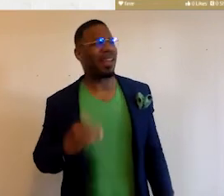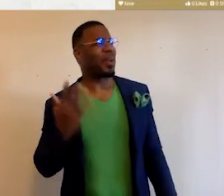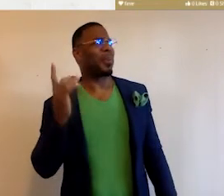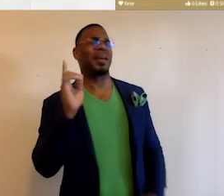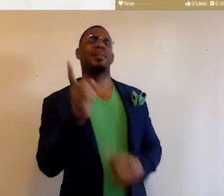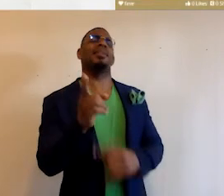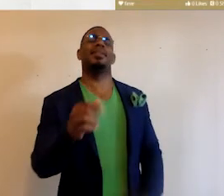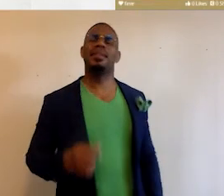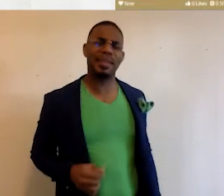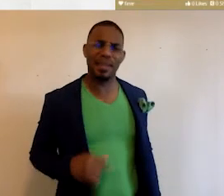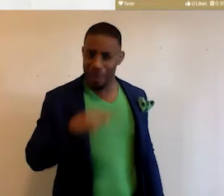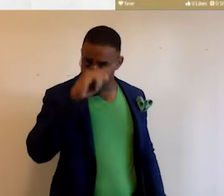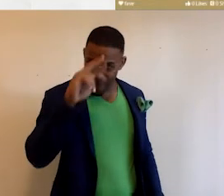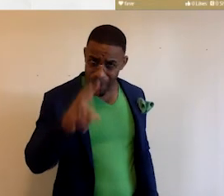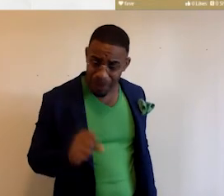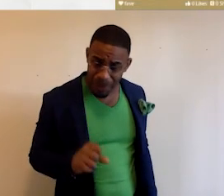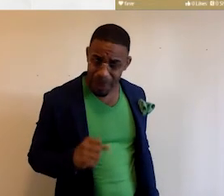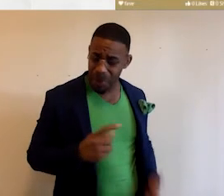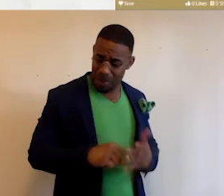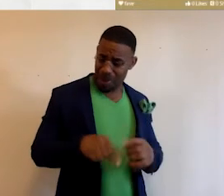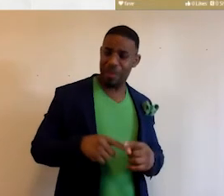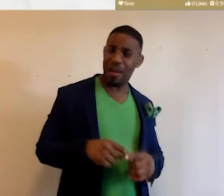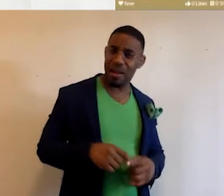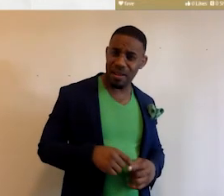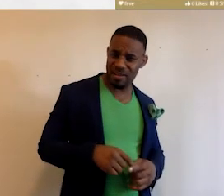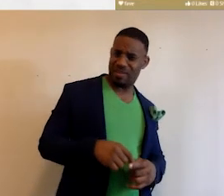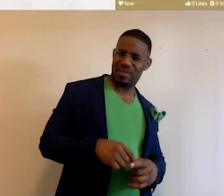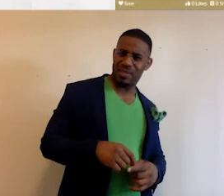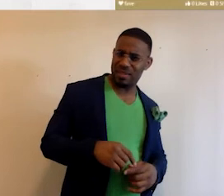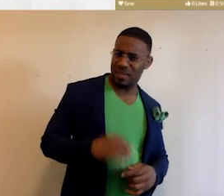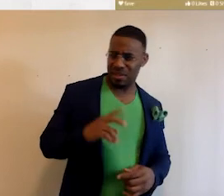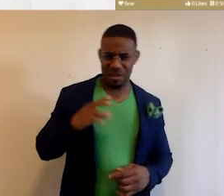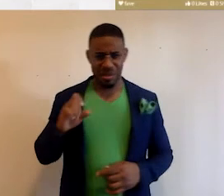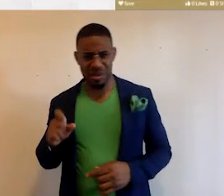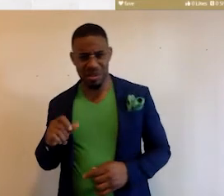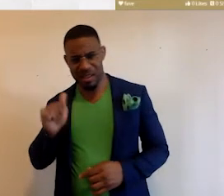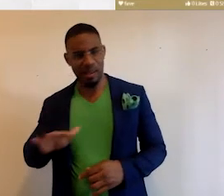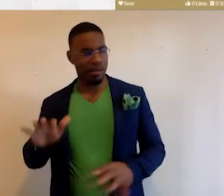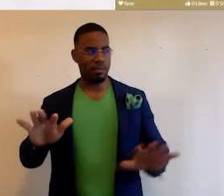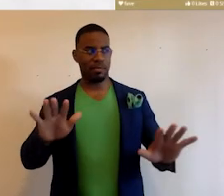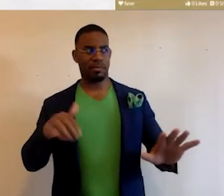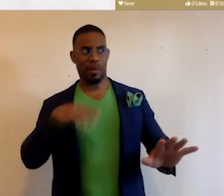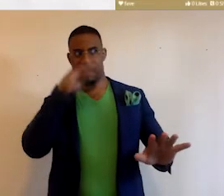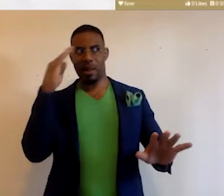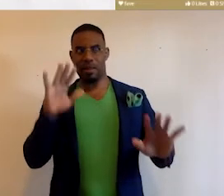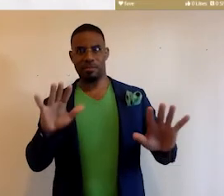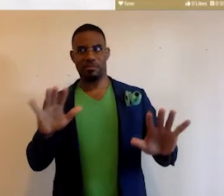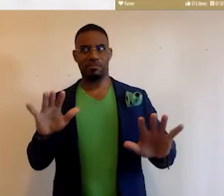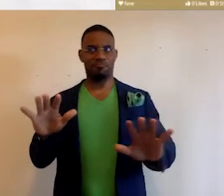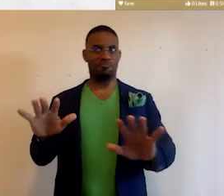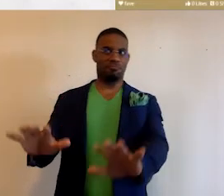a minute. Black news? Well, what about Latino news or Asian? And then we're like, well, we're Black. So,